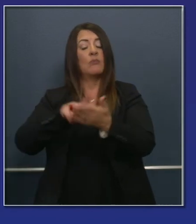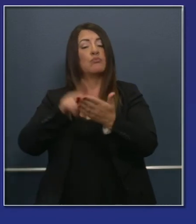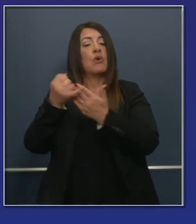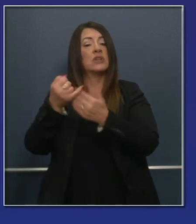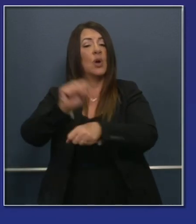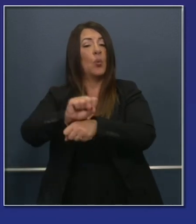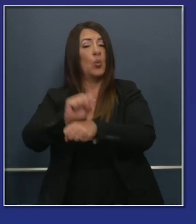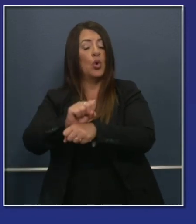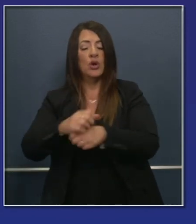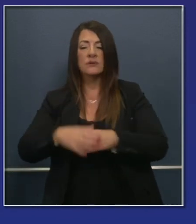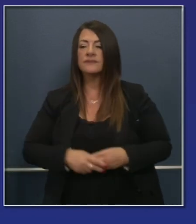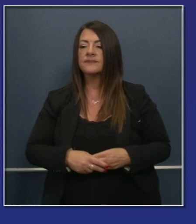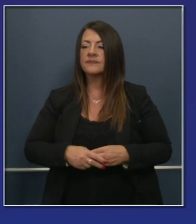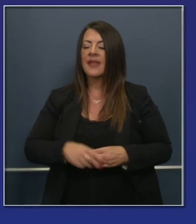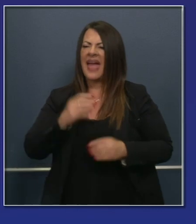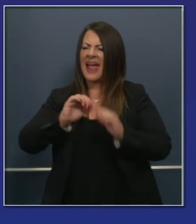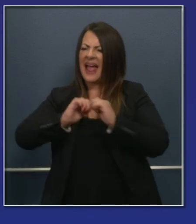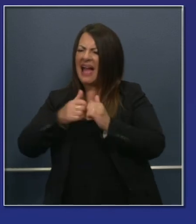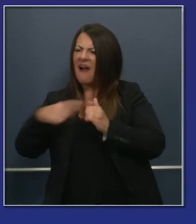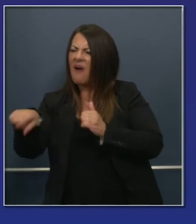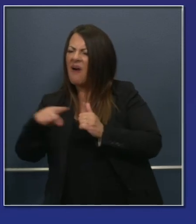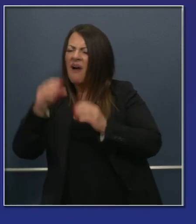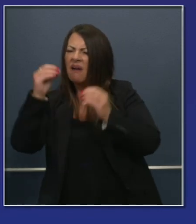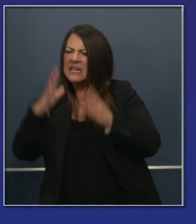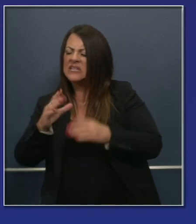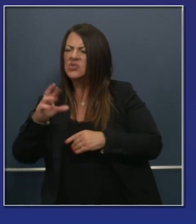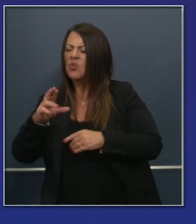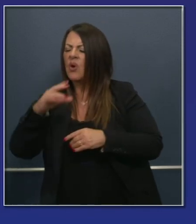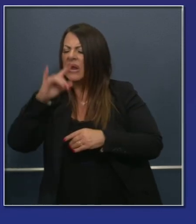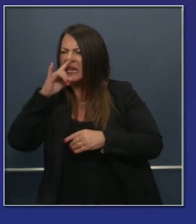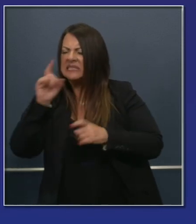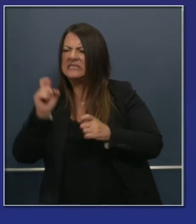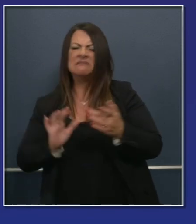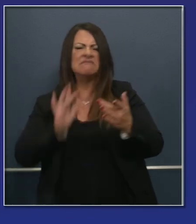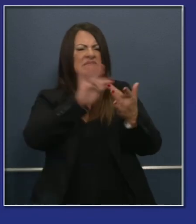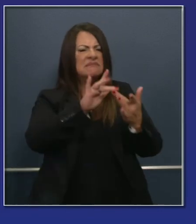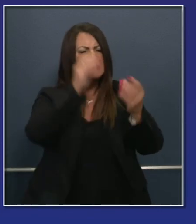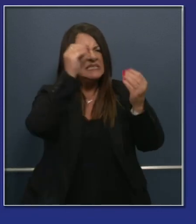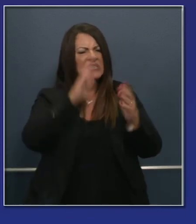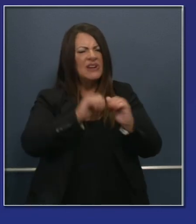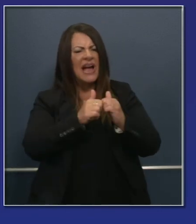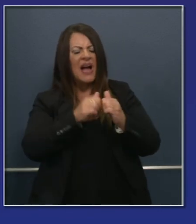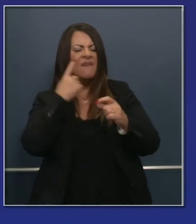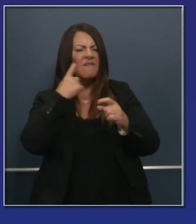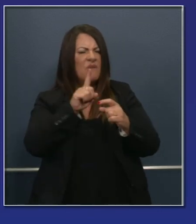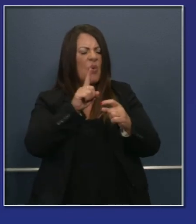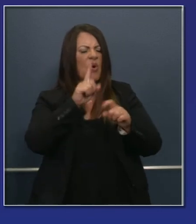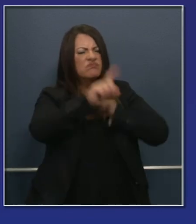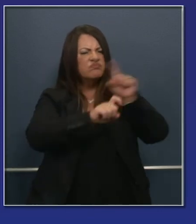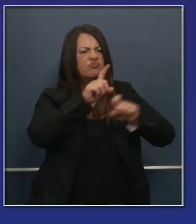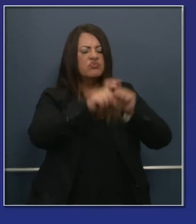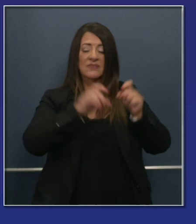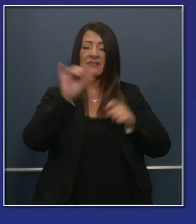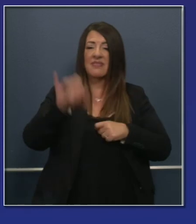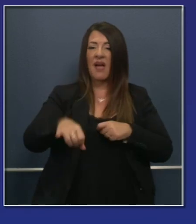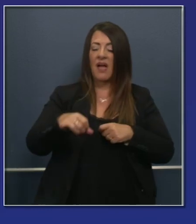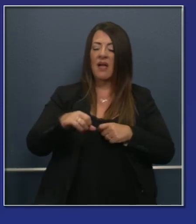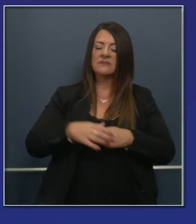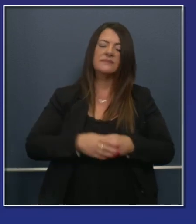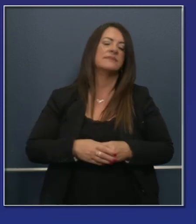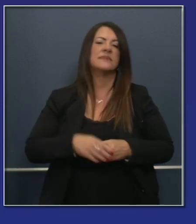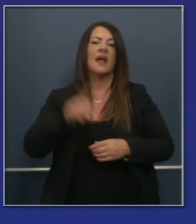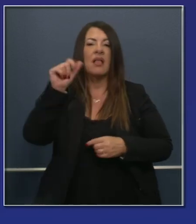as how to access teachers during their office hours for one-to-one problem solving. In Los Angeles, school starts next week.